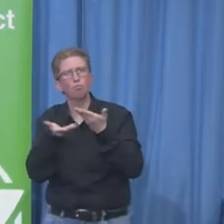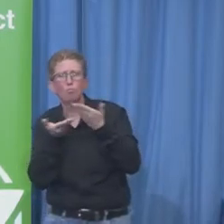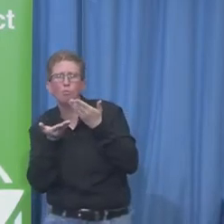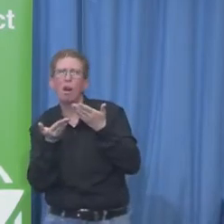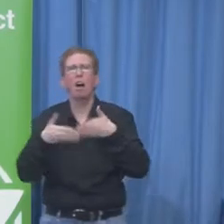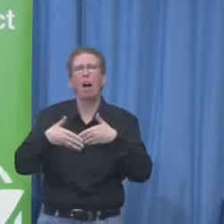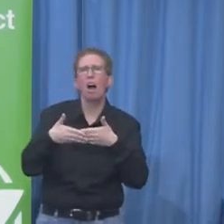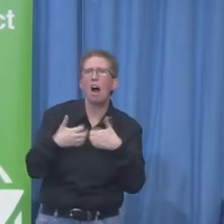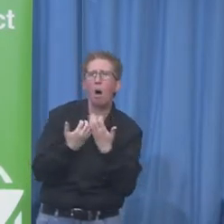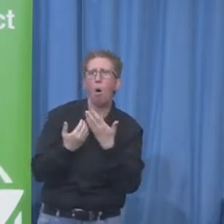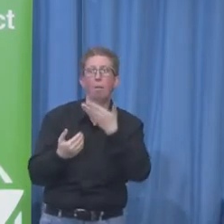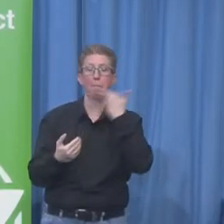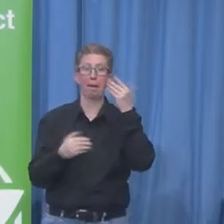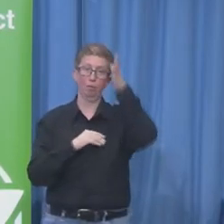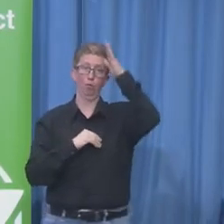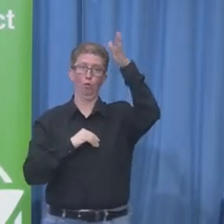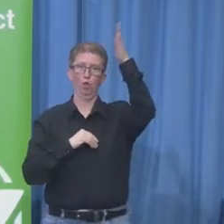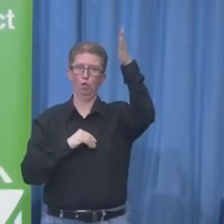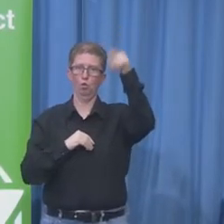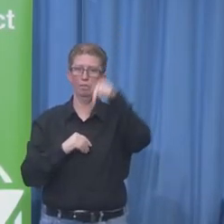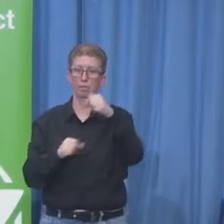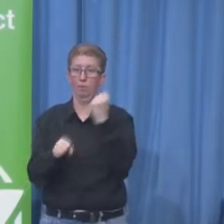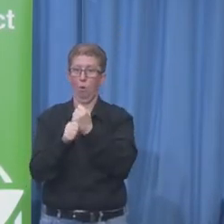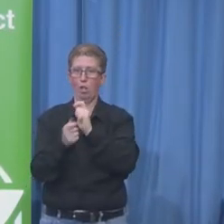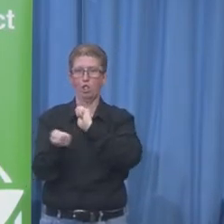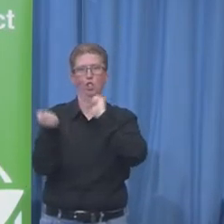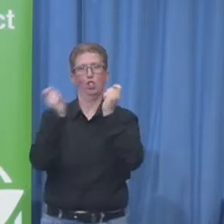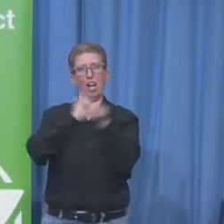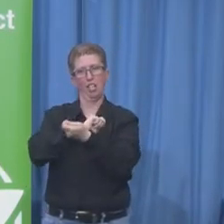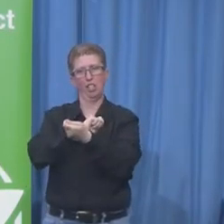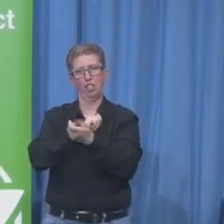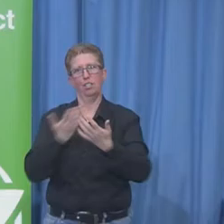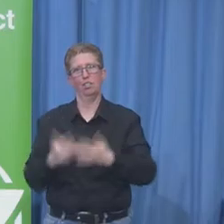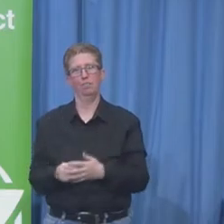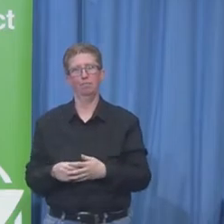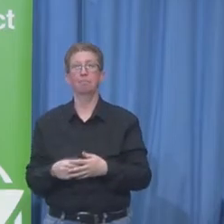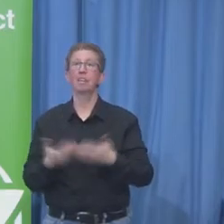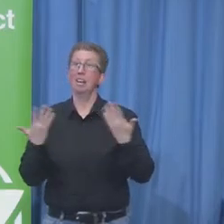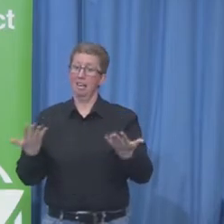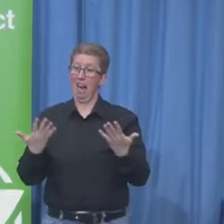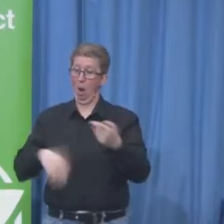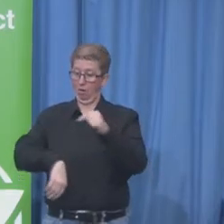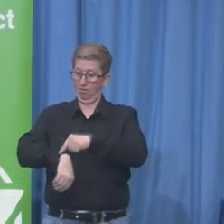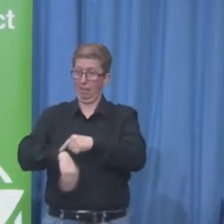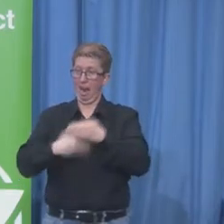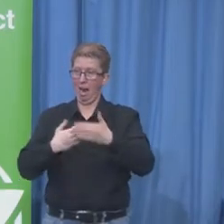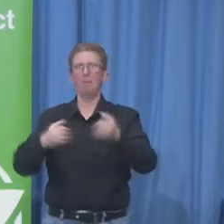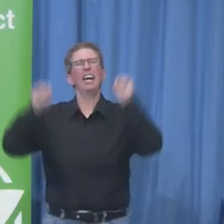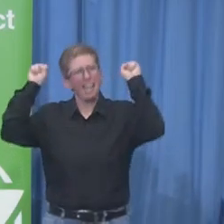in a long time. Now is the time where we can really make a difference. Thank you.